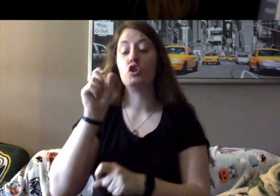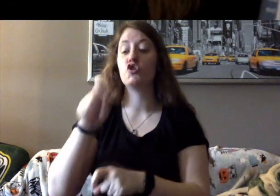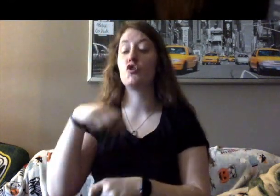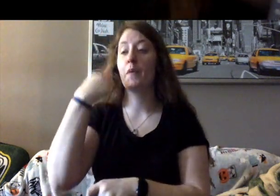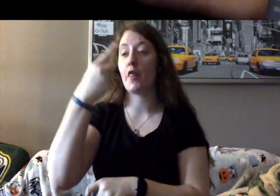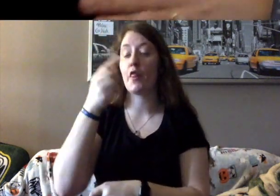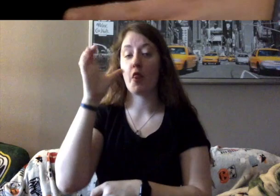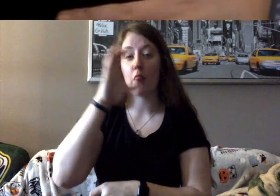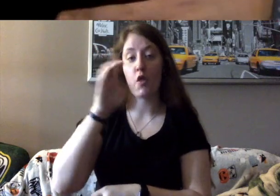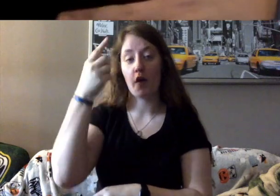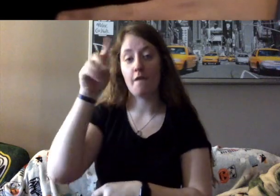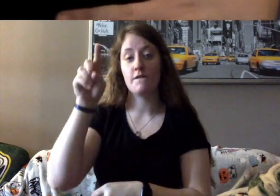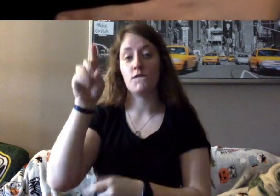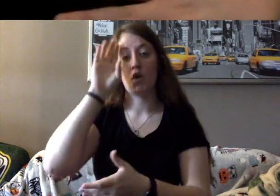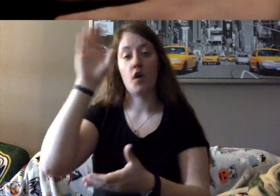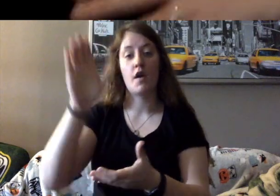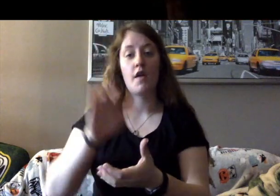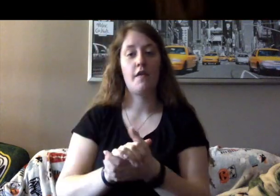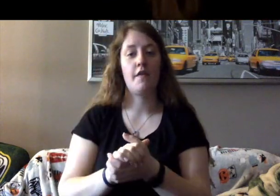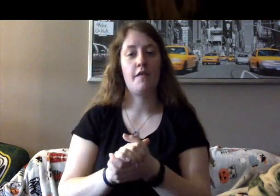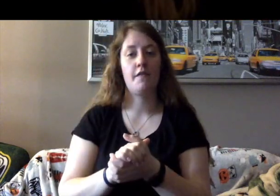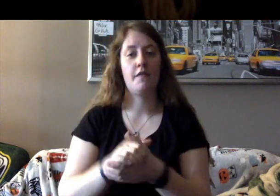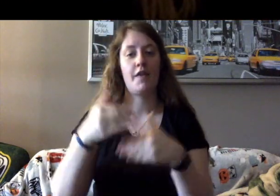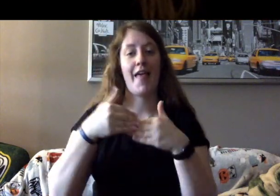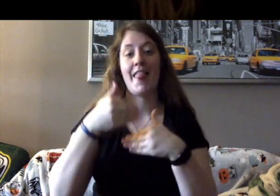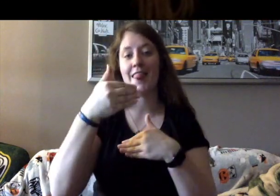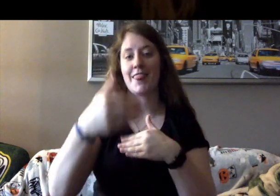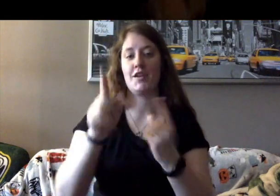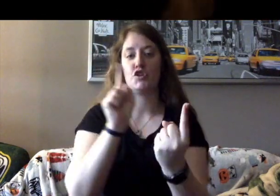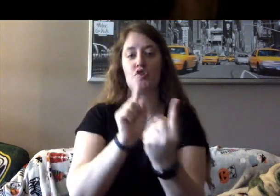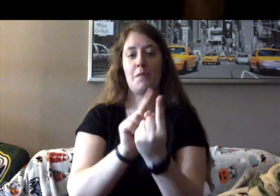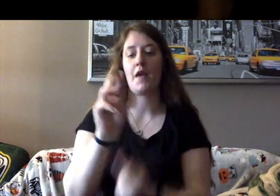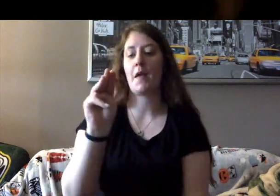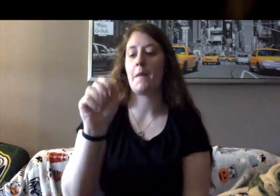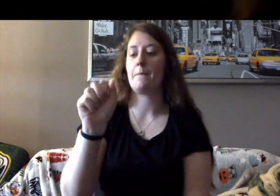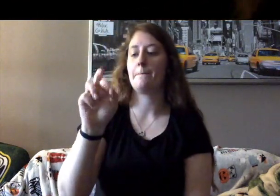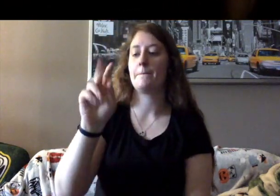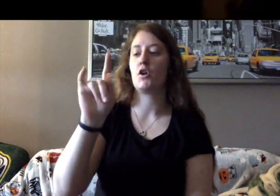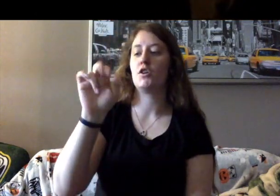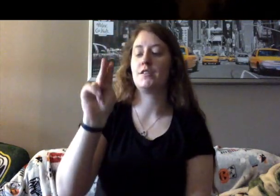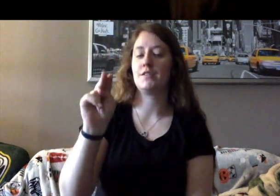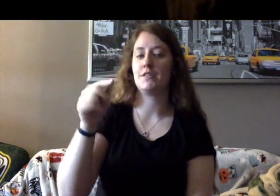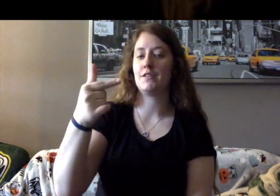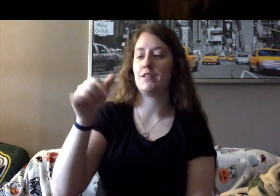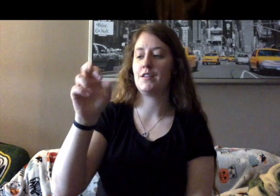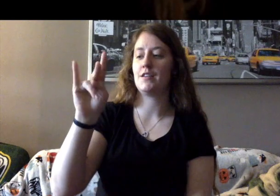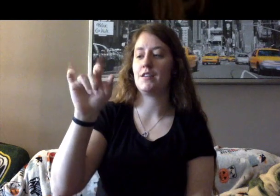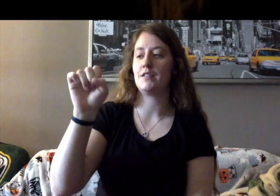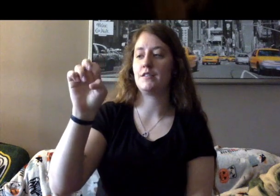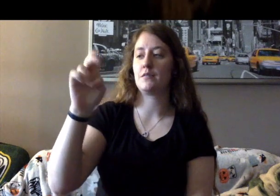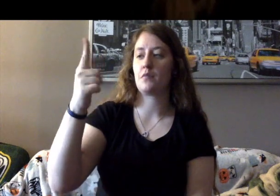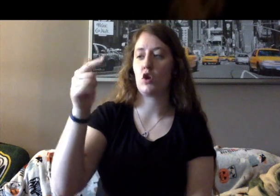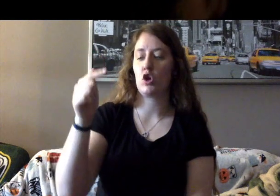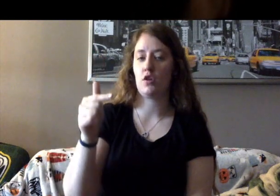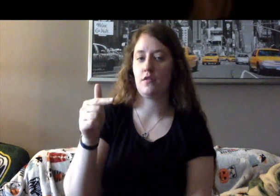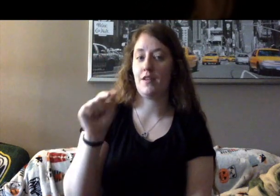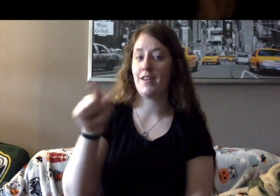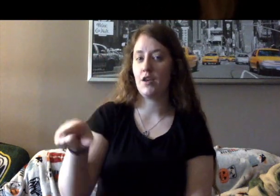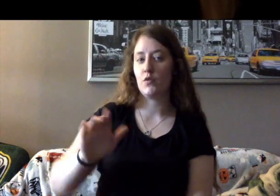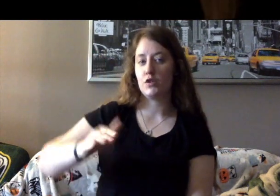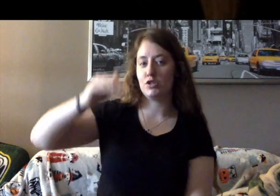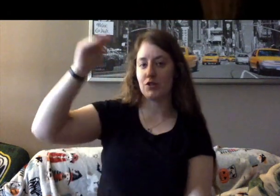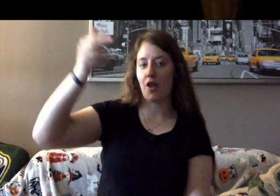Martin Ginsberg. Martin was tall and funny. Ruth was